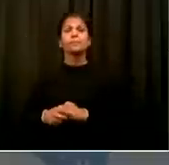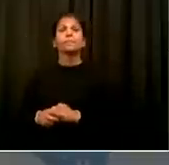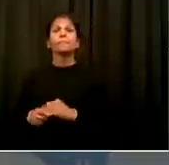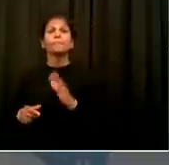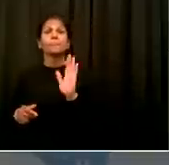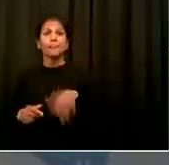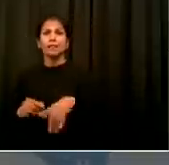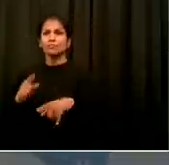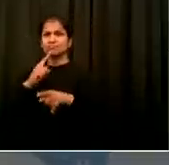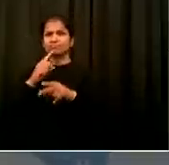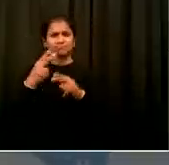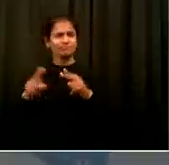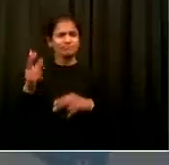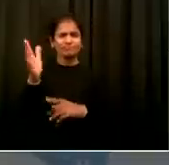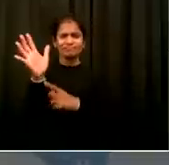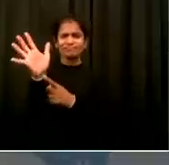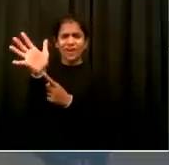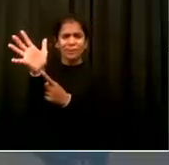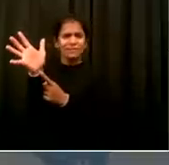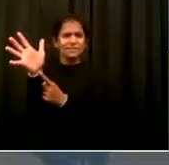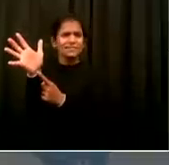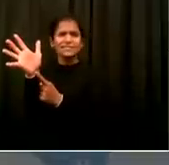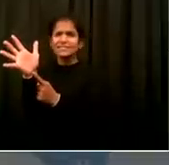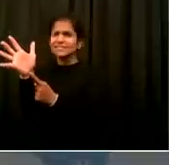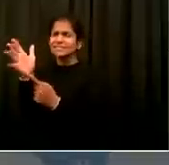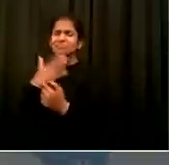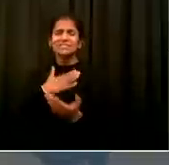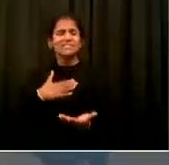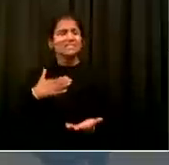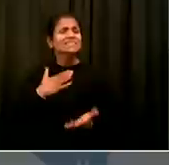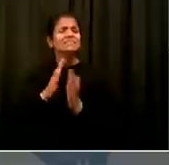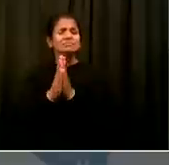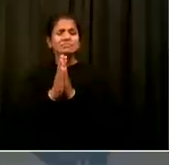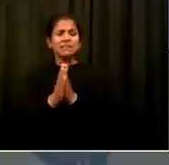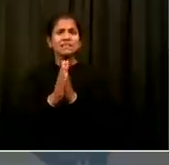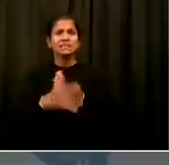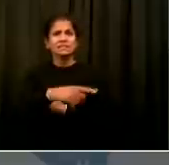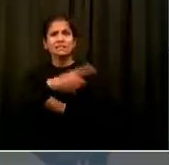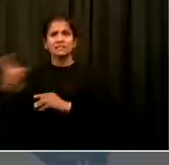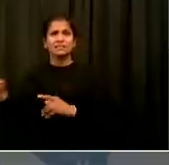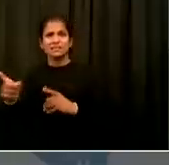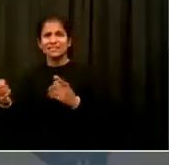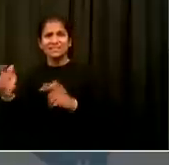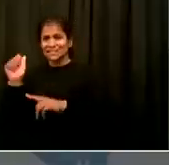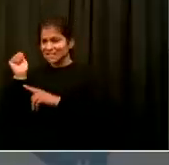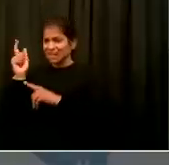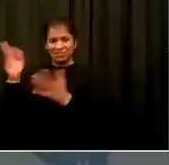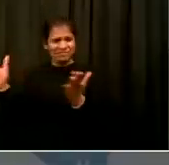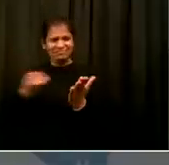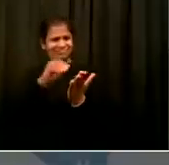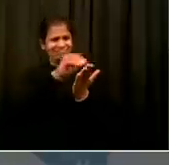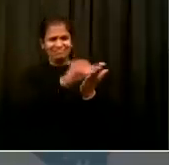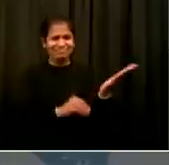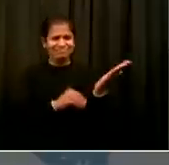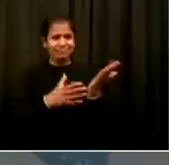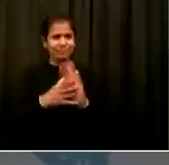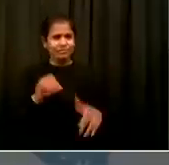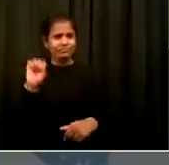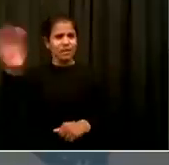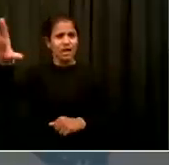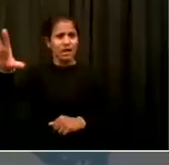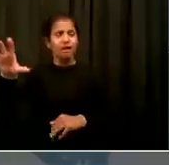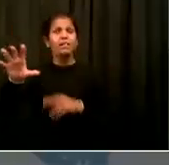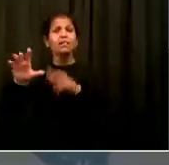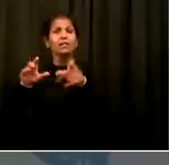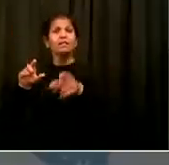We need you to take those ten minutes and make a big difference and hopefully a last minute surge here will get us to a final result